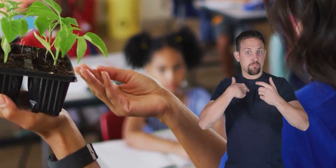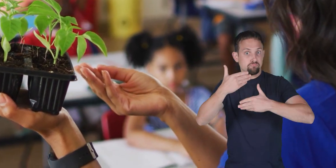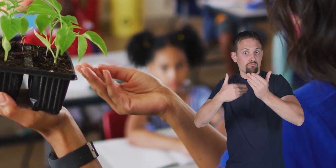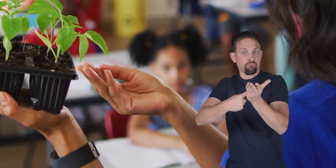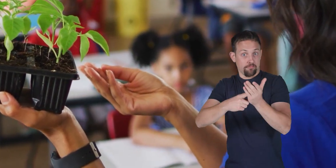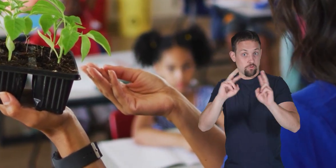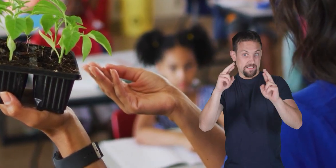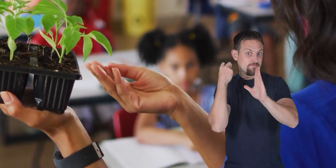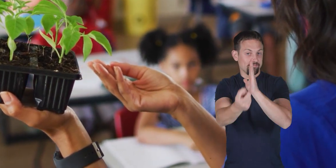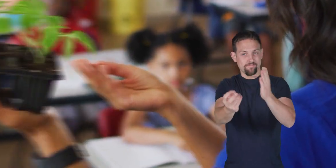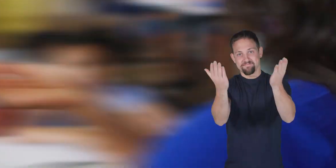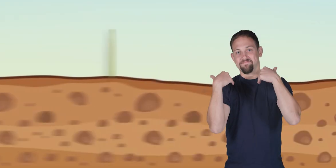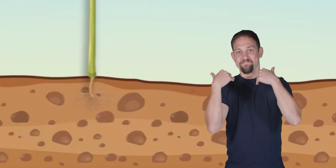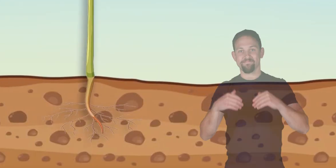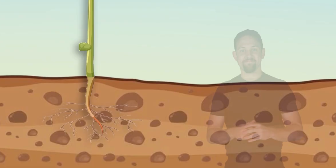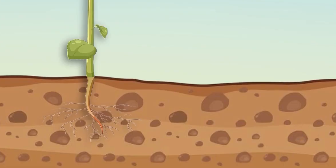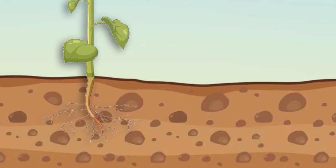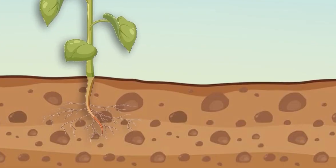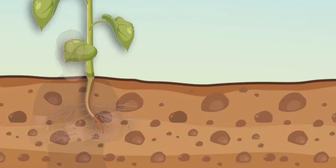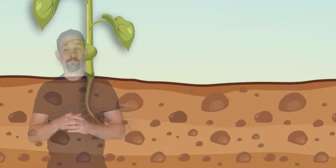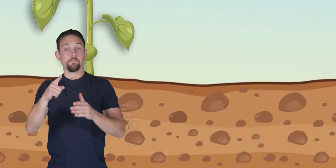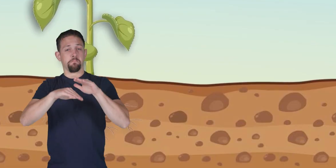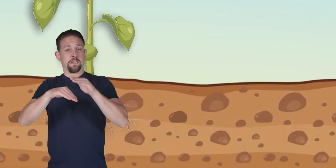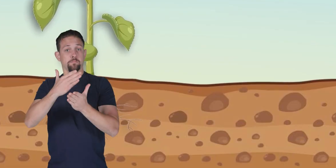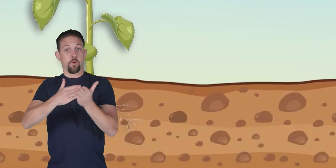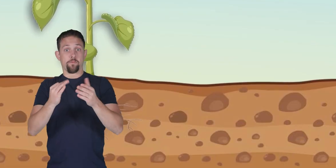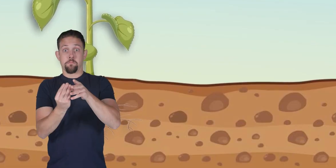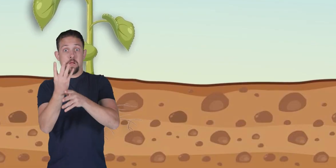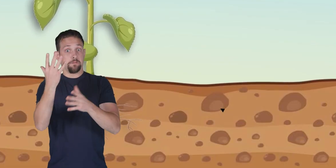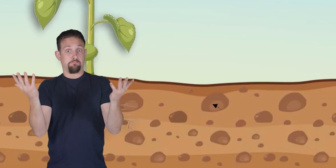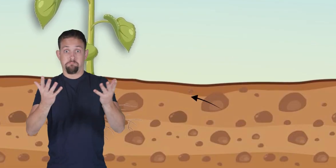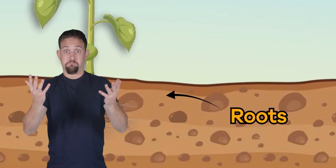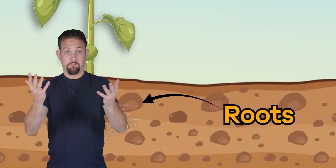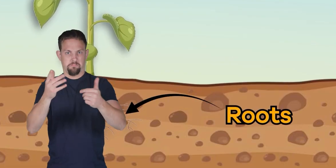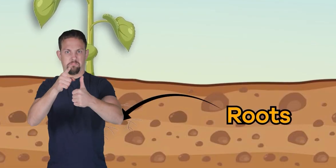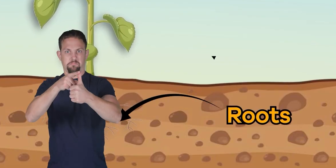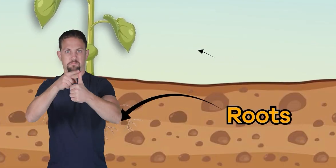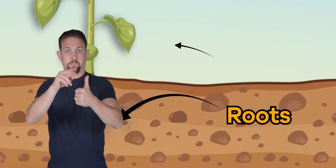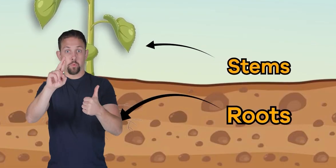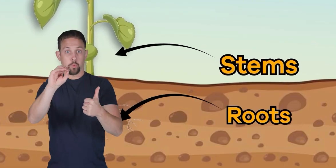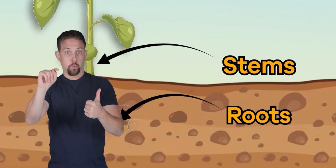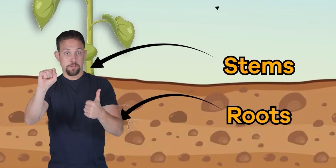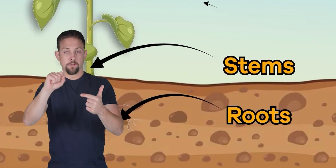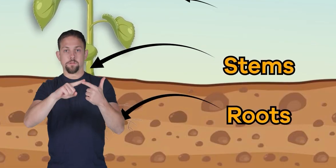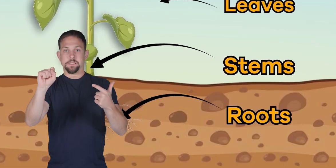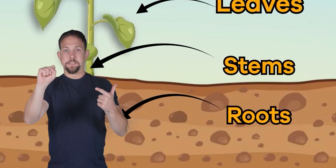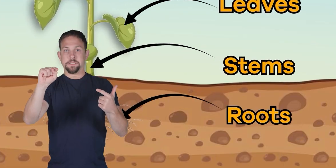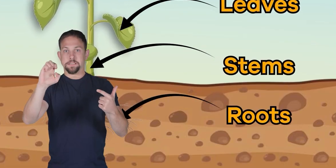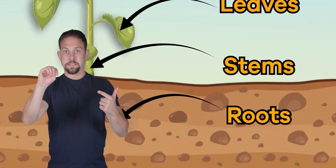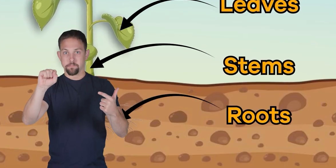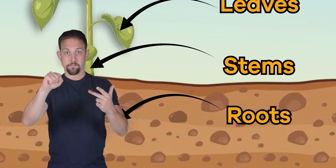go let's dig in the basic parts of a plant are as follows roots stems